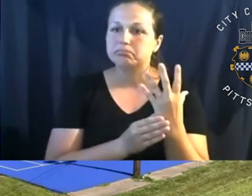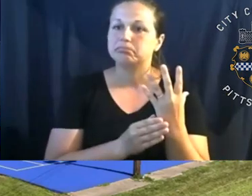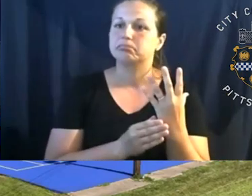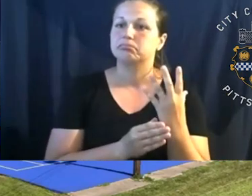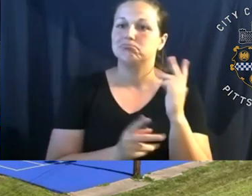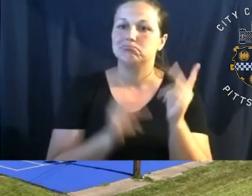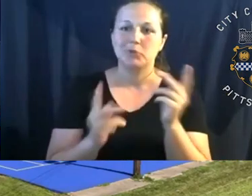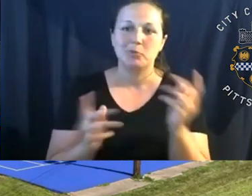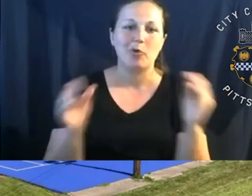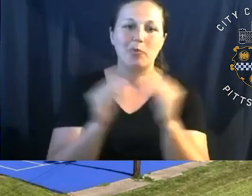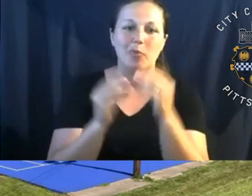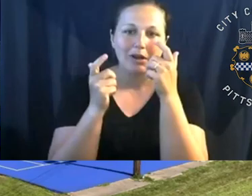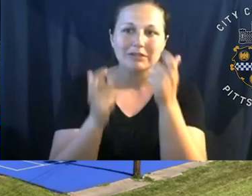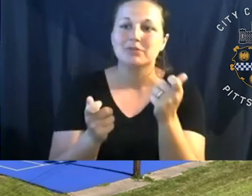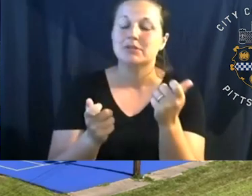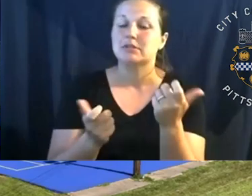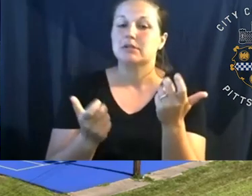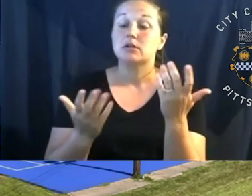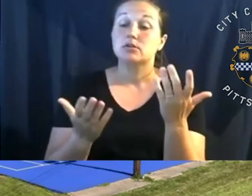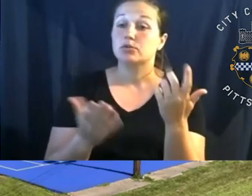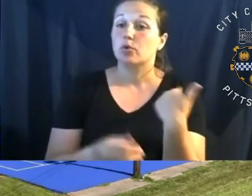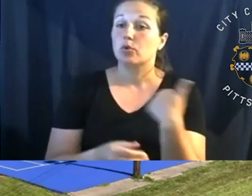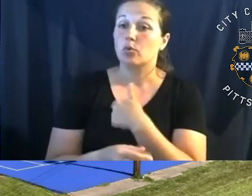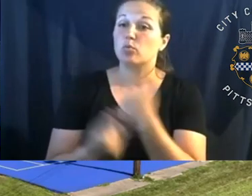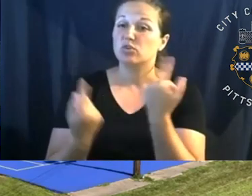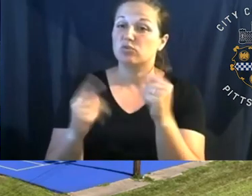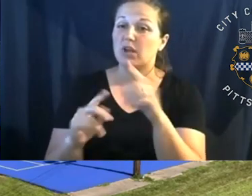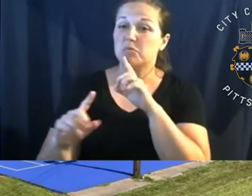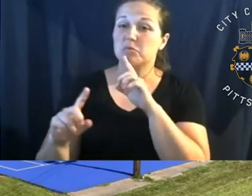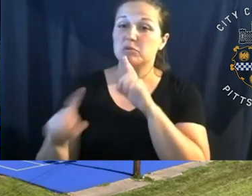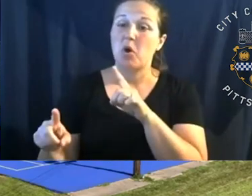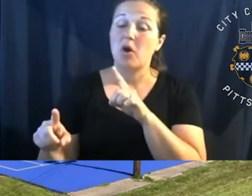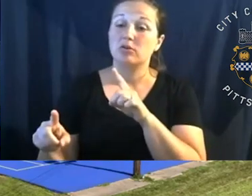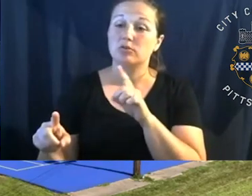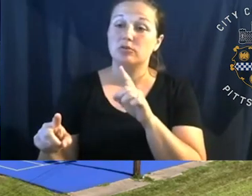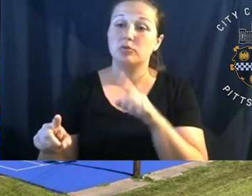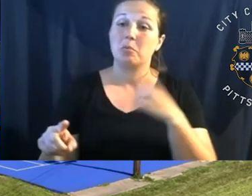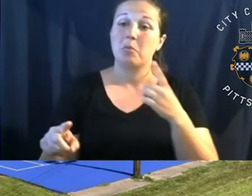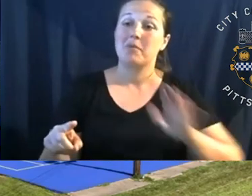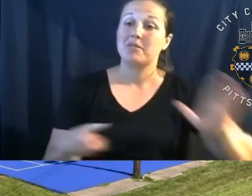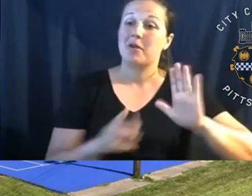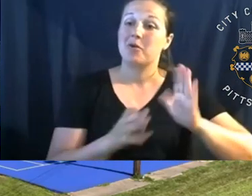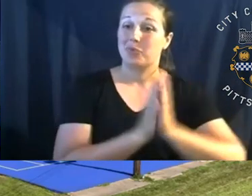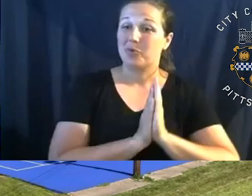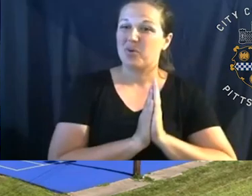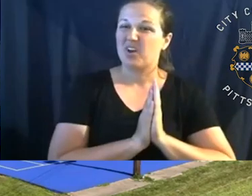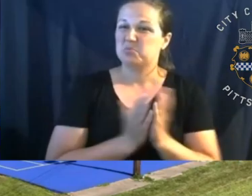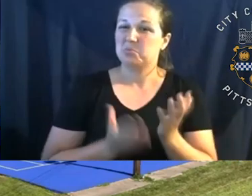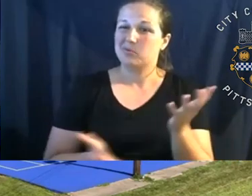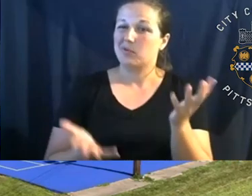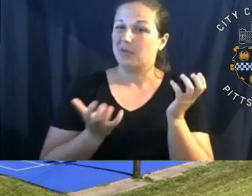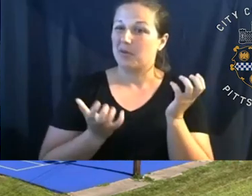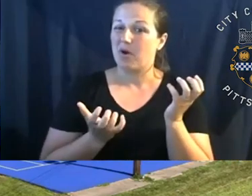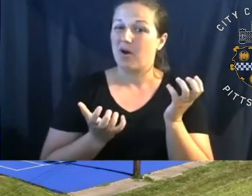how these assets are aligned, um, we do try to be responsive to, um, public requests for, you know,